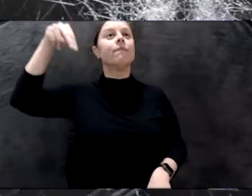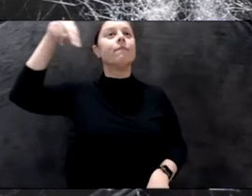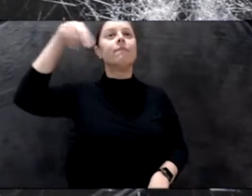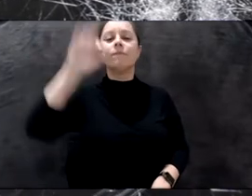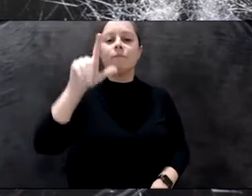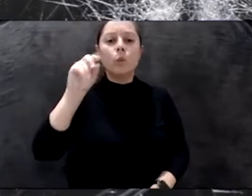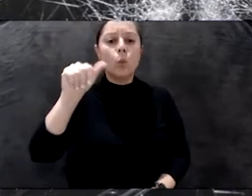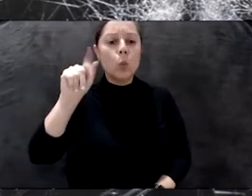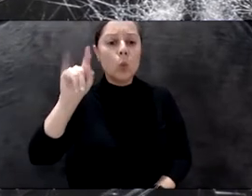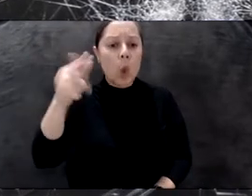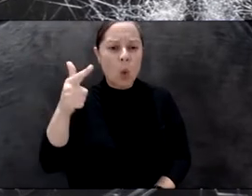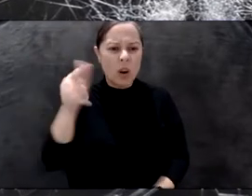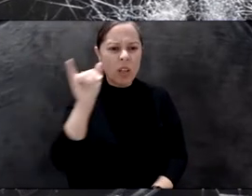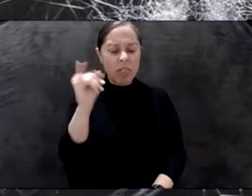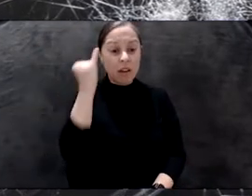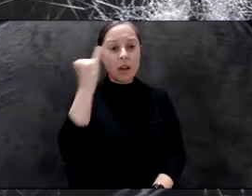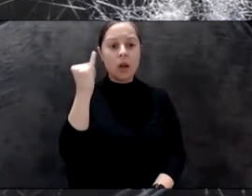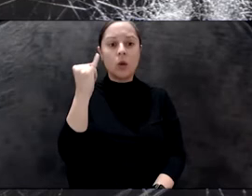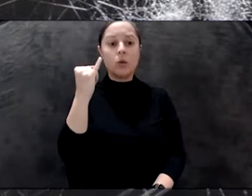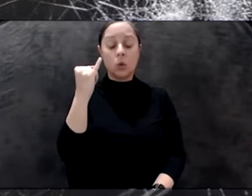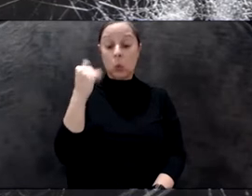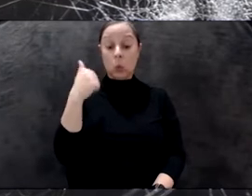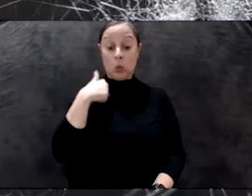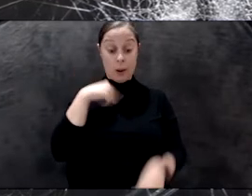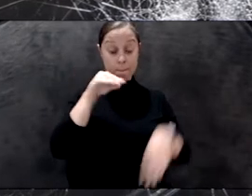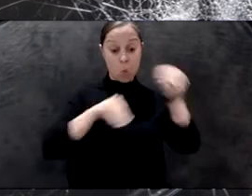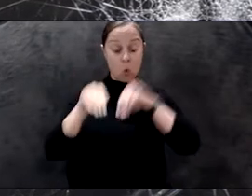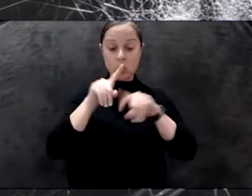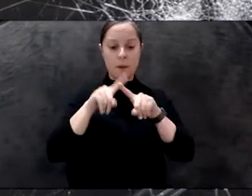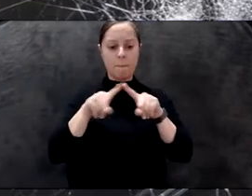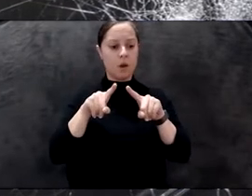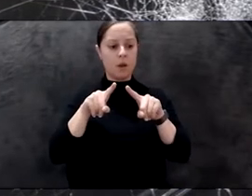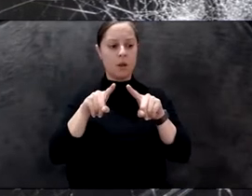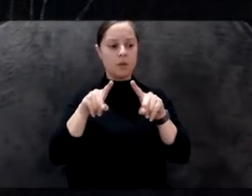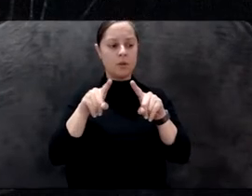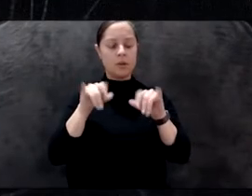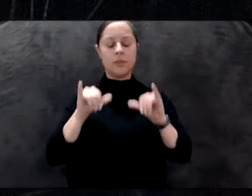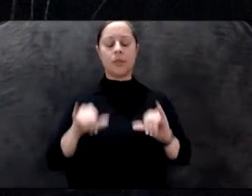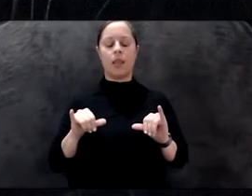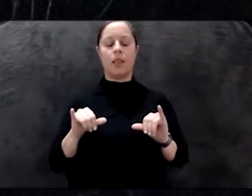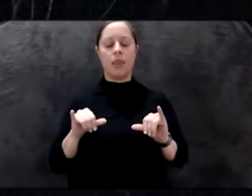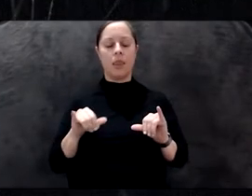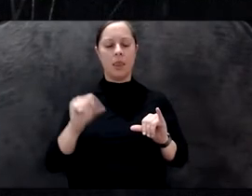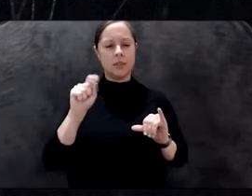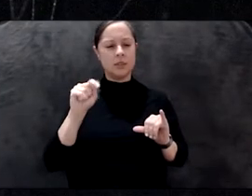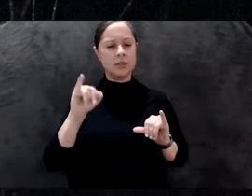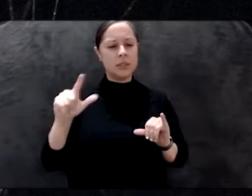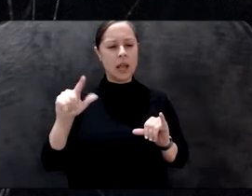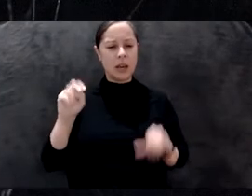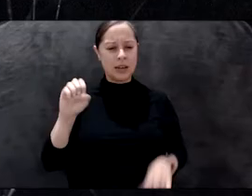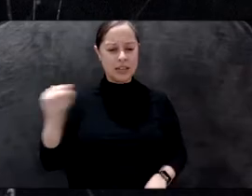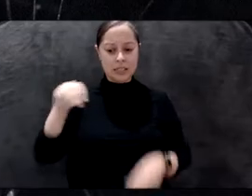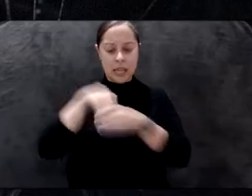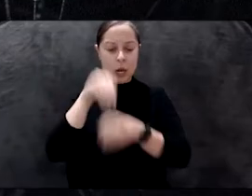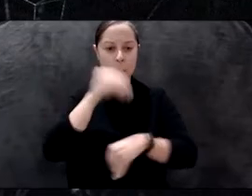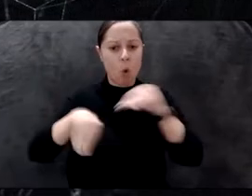about, uh, stillness in motion, you know, when you, when you become with the, you know, when, let's say, when, when you reach this